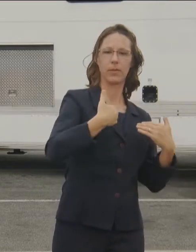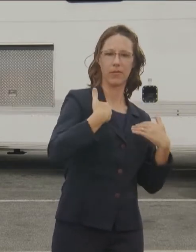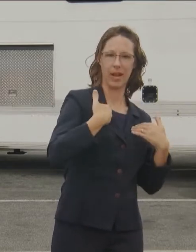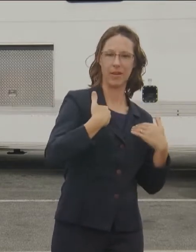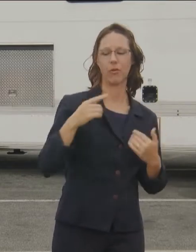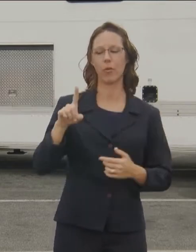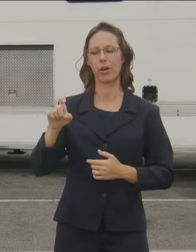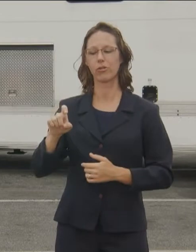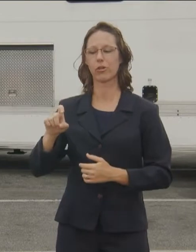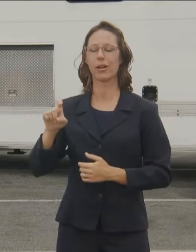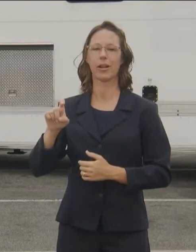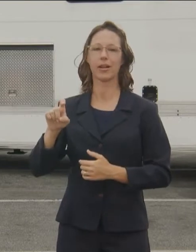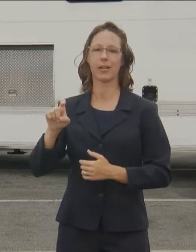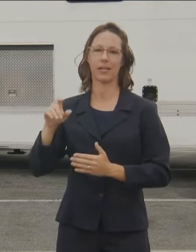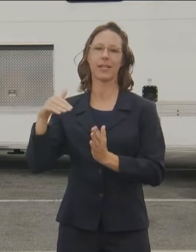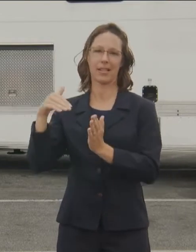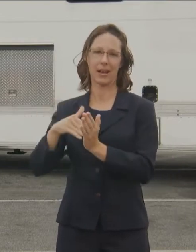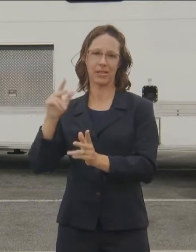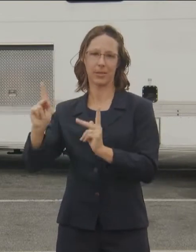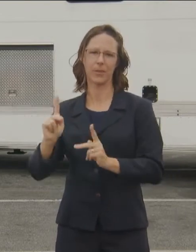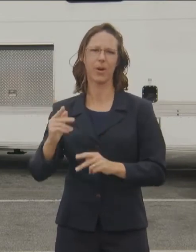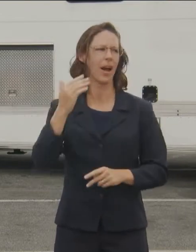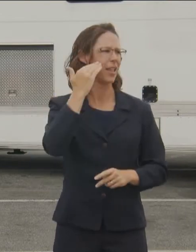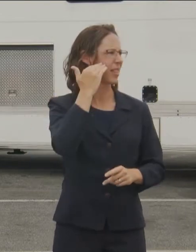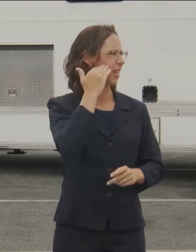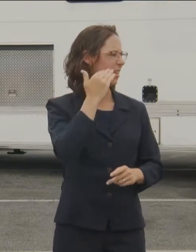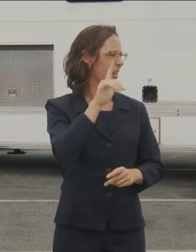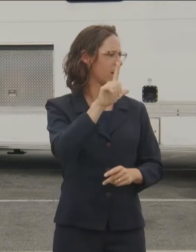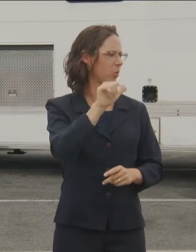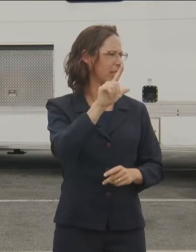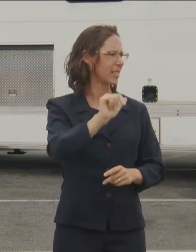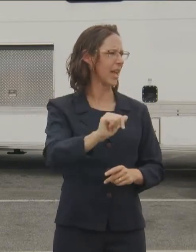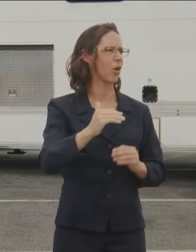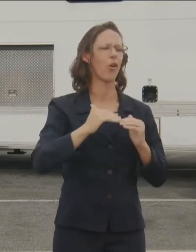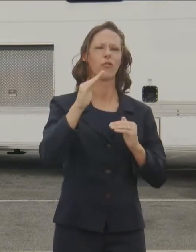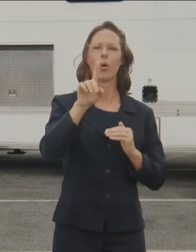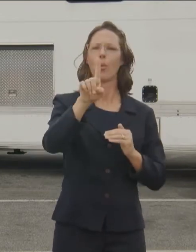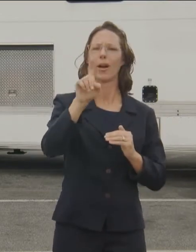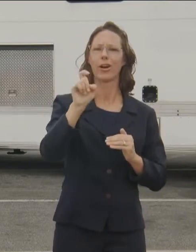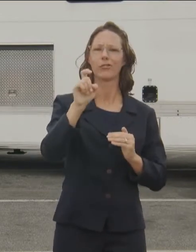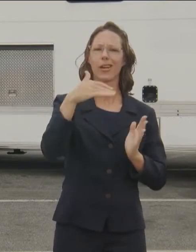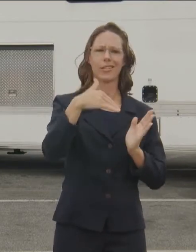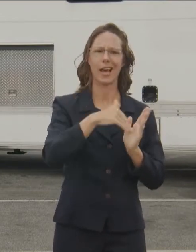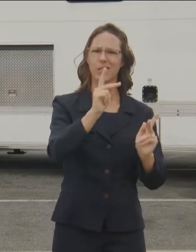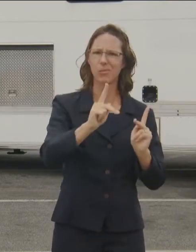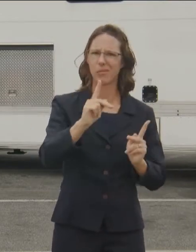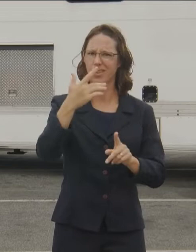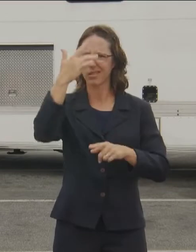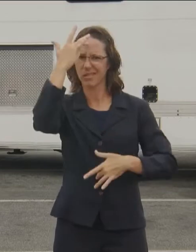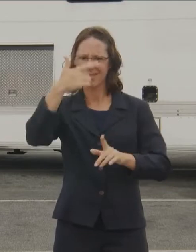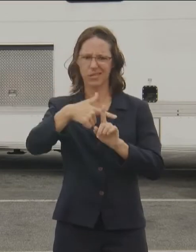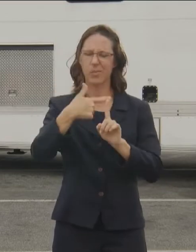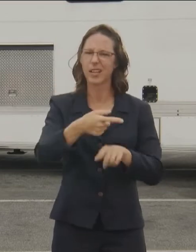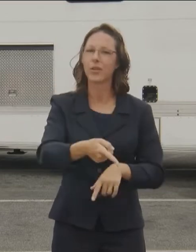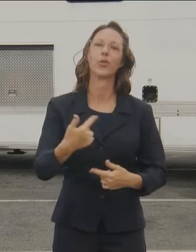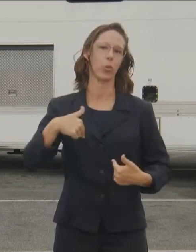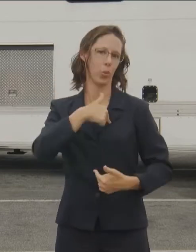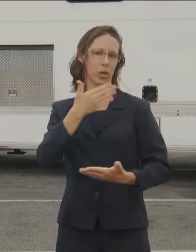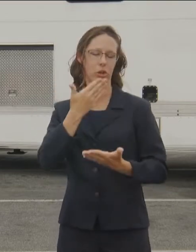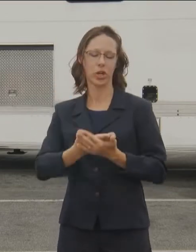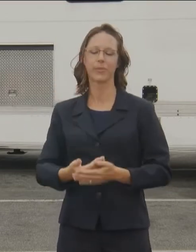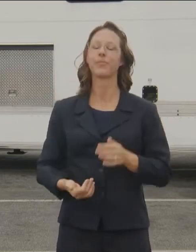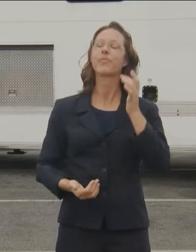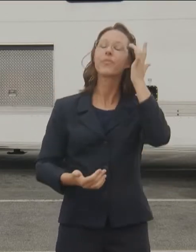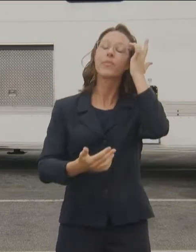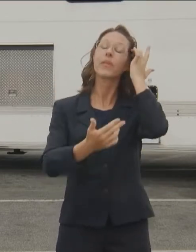And if you look at some of the states like Louisiana, I think they're over 100 per 100,000. So we're in good shape there. Hospitalization,